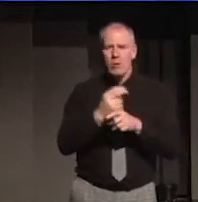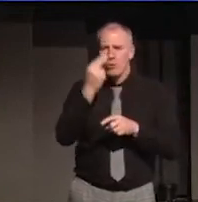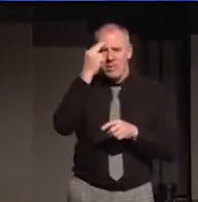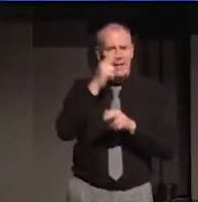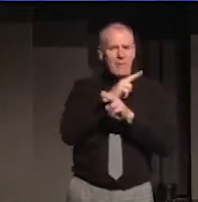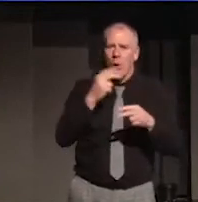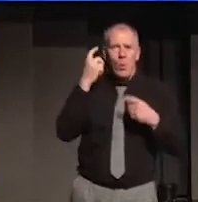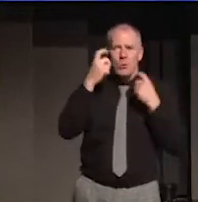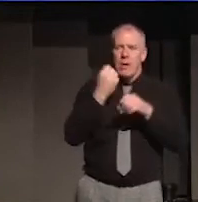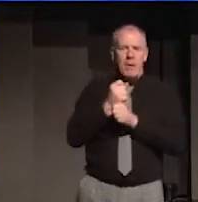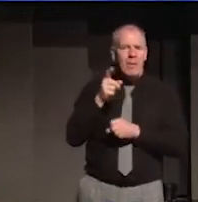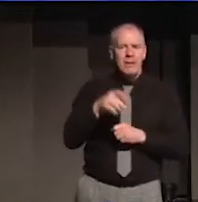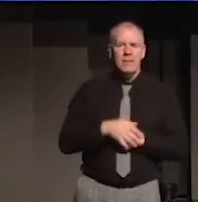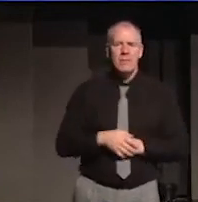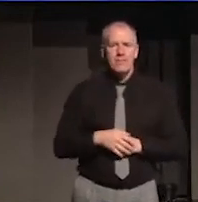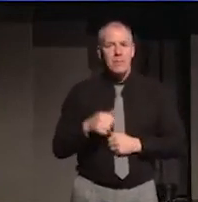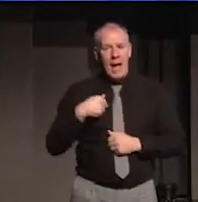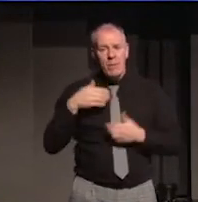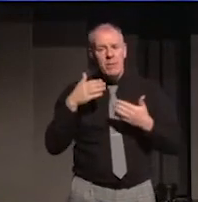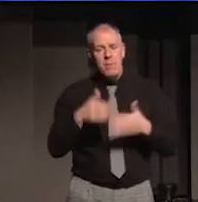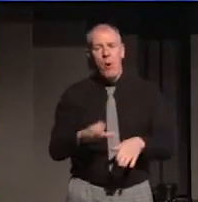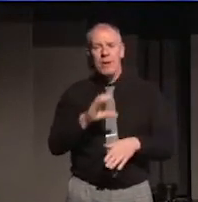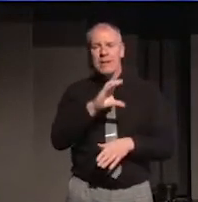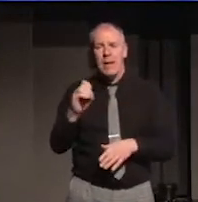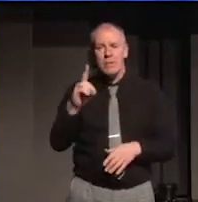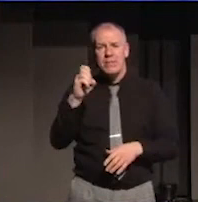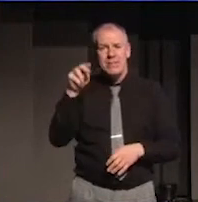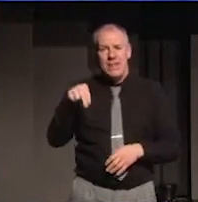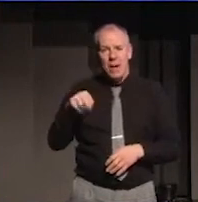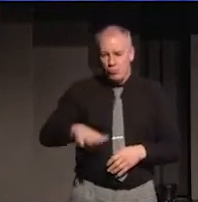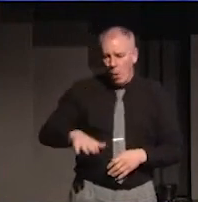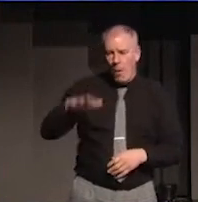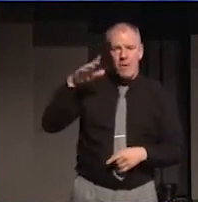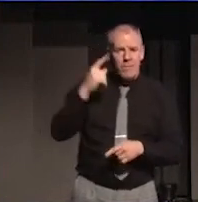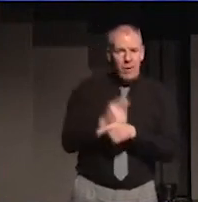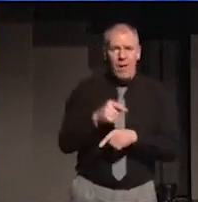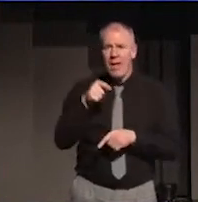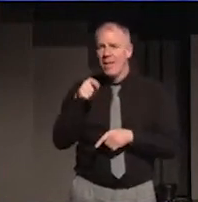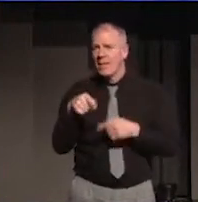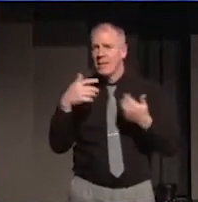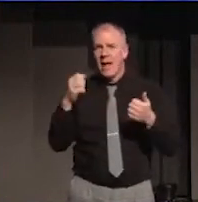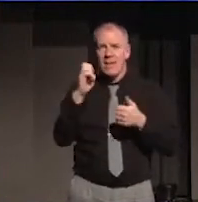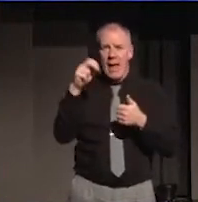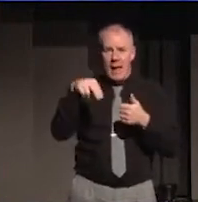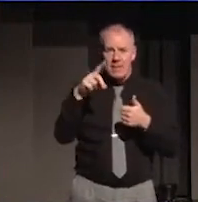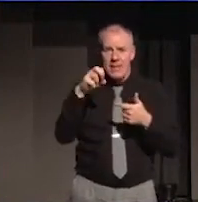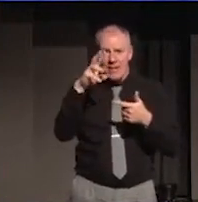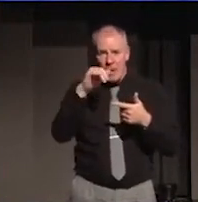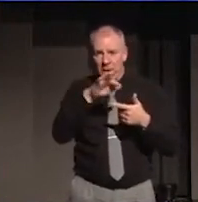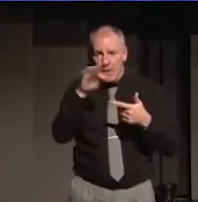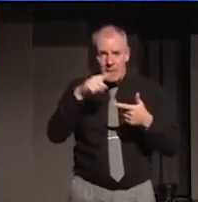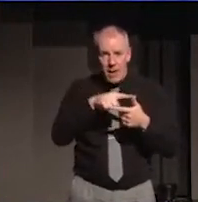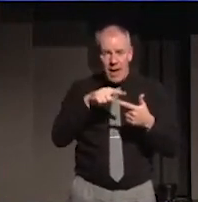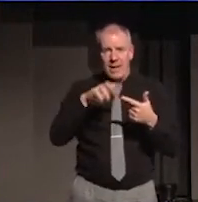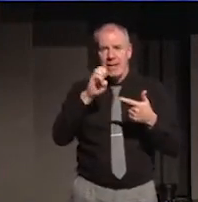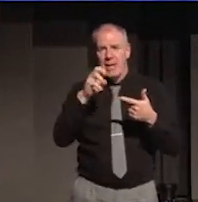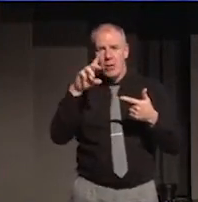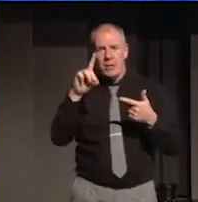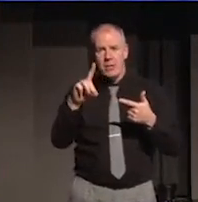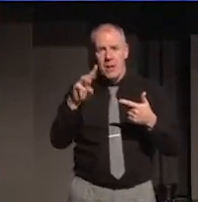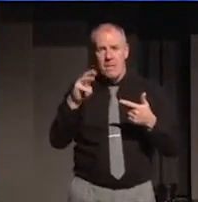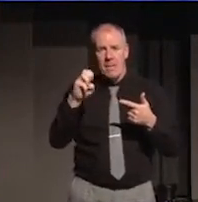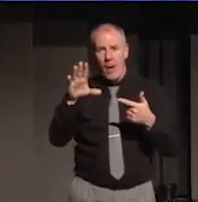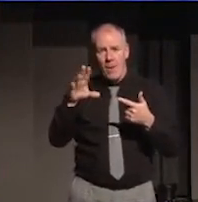As someone born and reared in County Down, a place that in the past has returned both Eamon de Valera and Enoch Powell as our